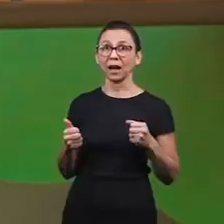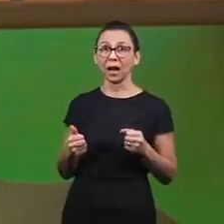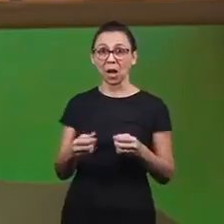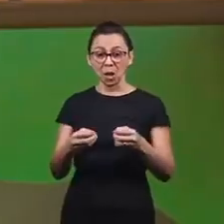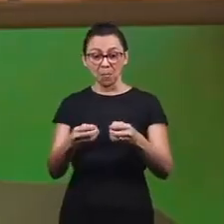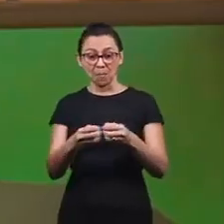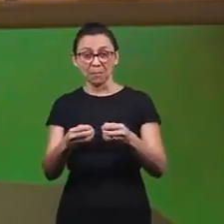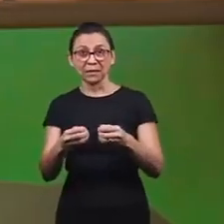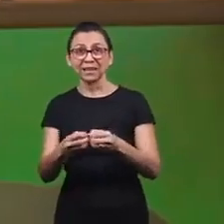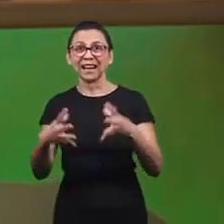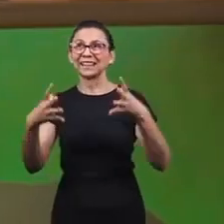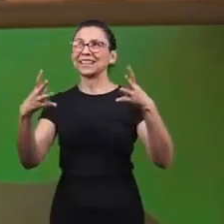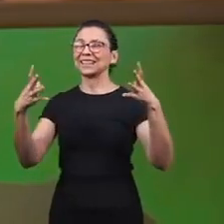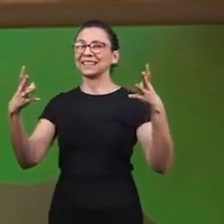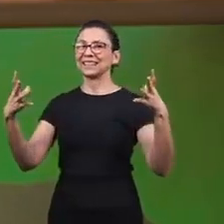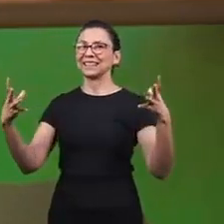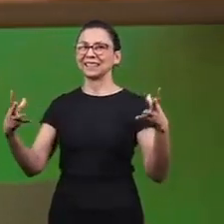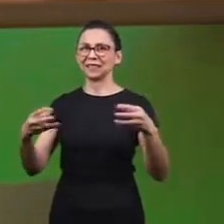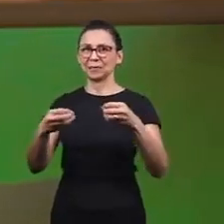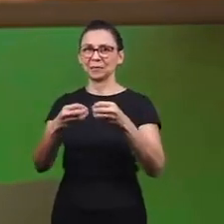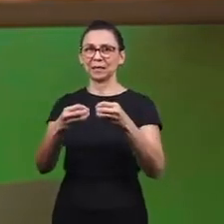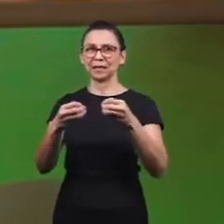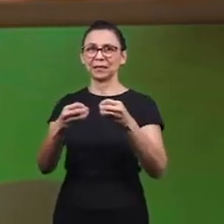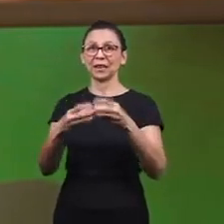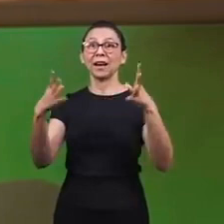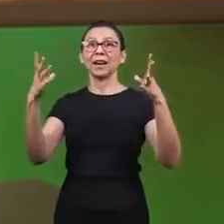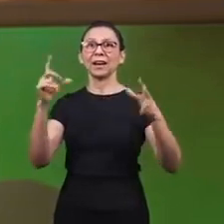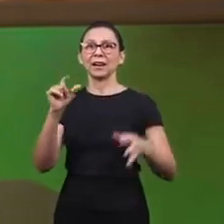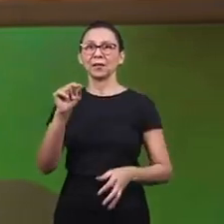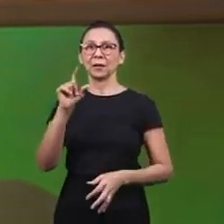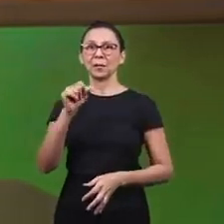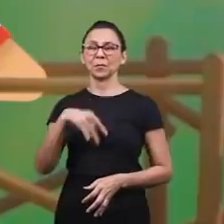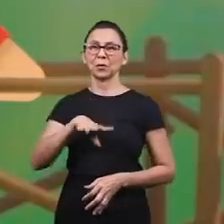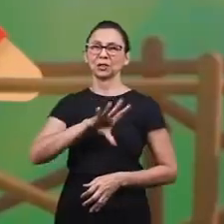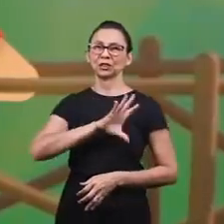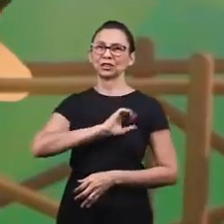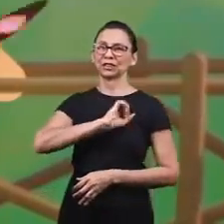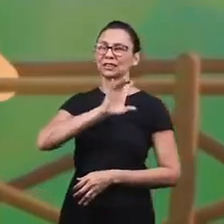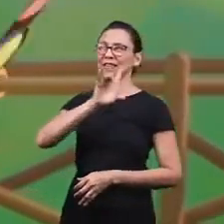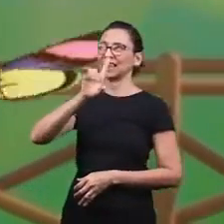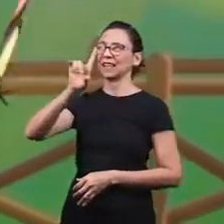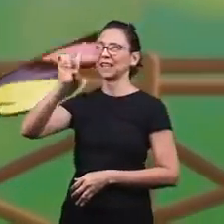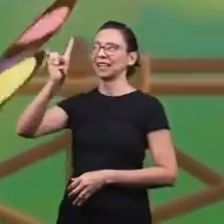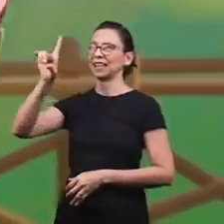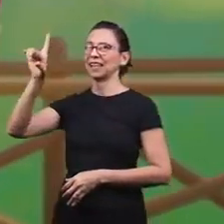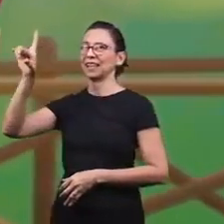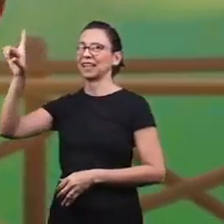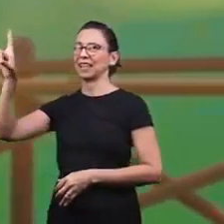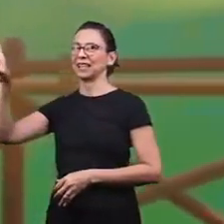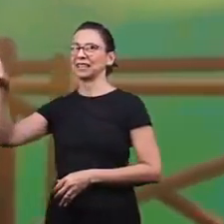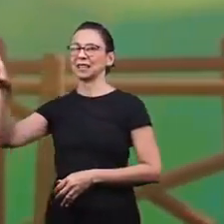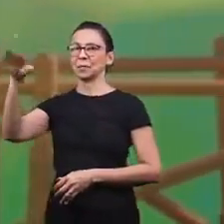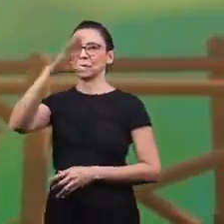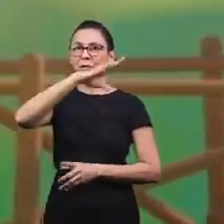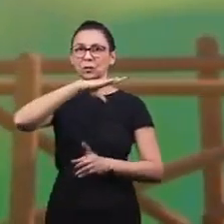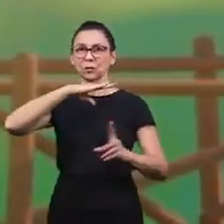How Amazing How Amazing How Amazing is the Love of God